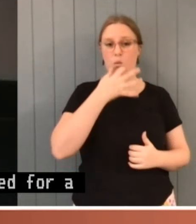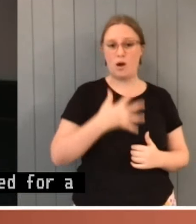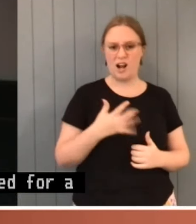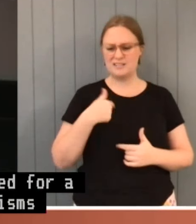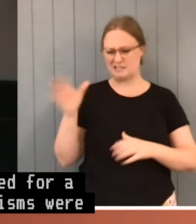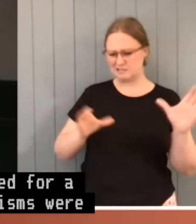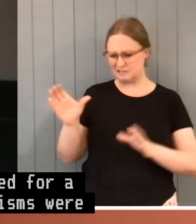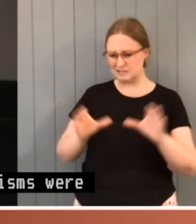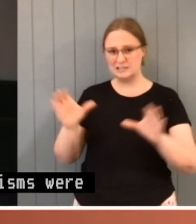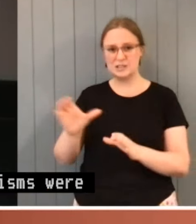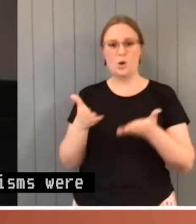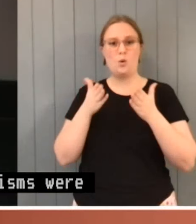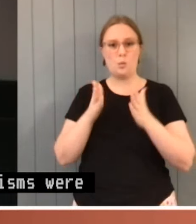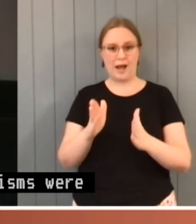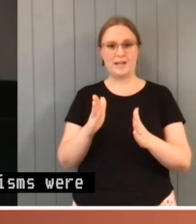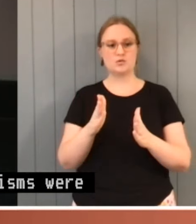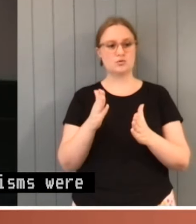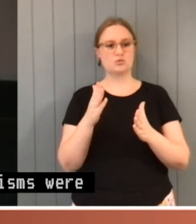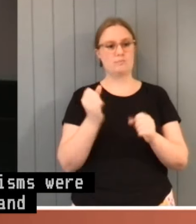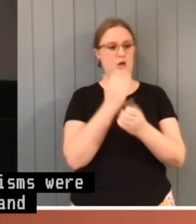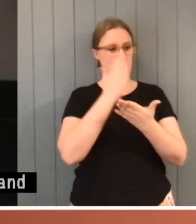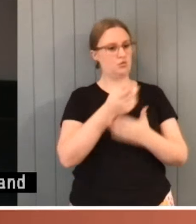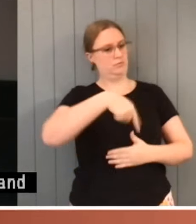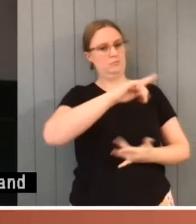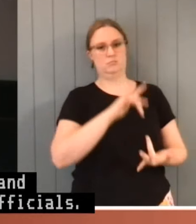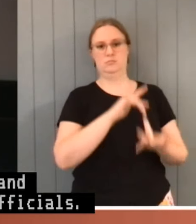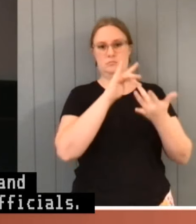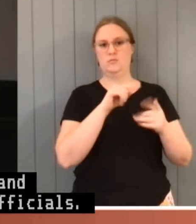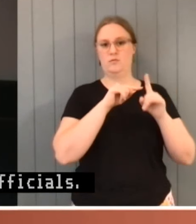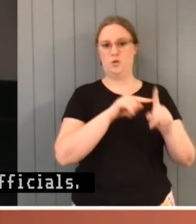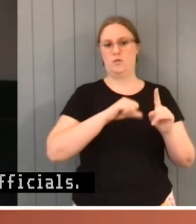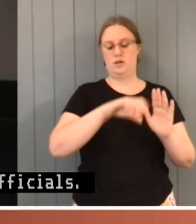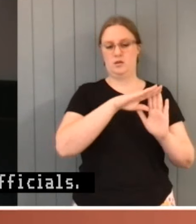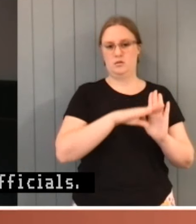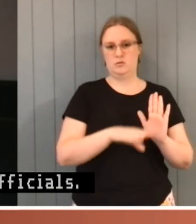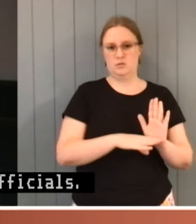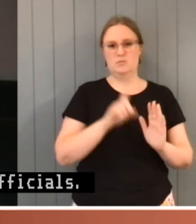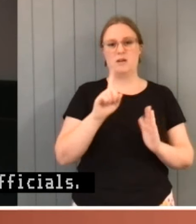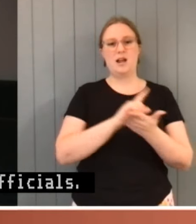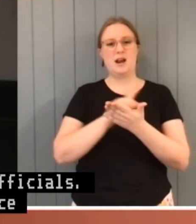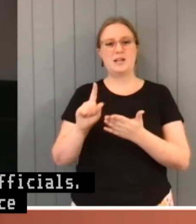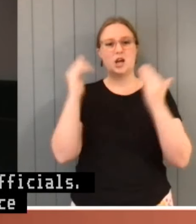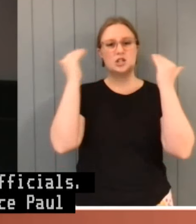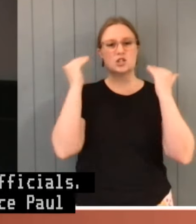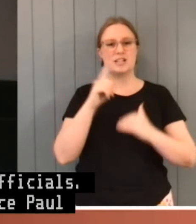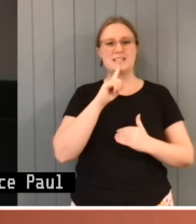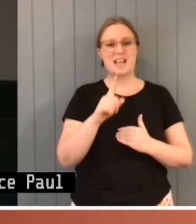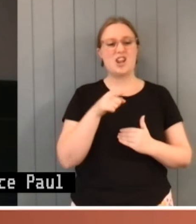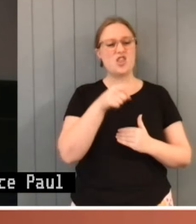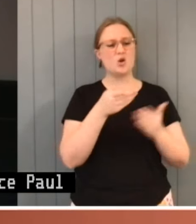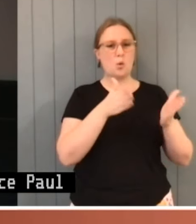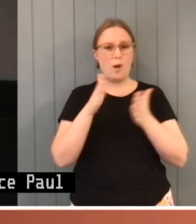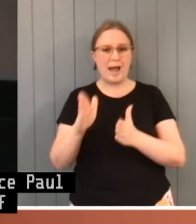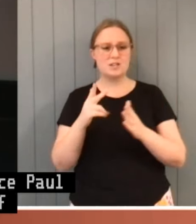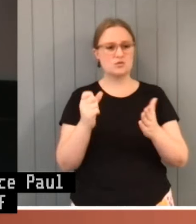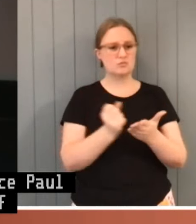of public officials. However, as the late Justice Paul Finn pointed out, a loss of faith in those mechanisms in the late 20th century